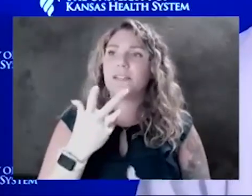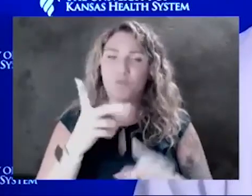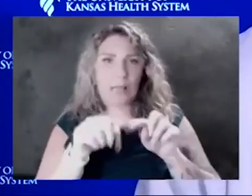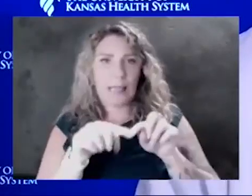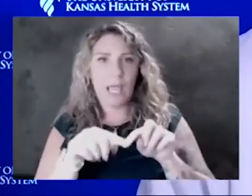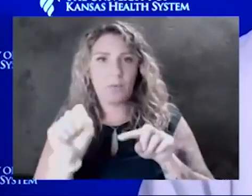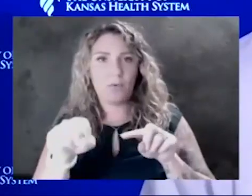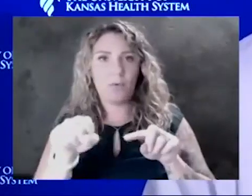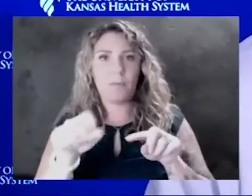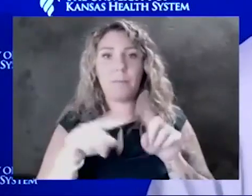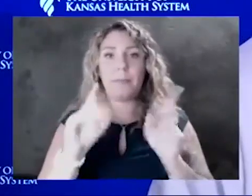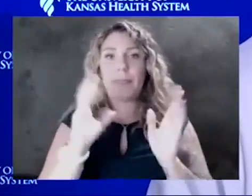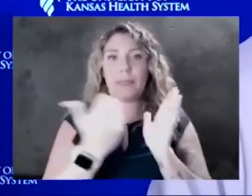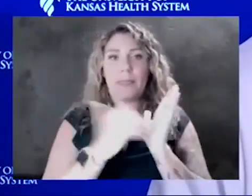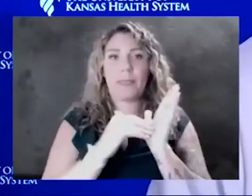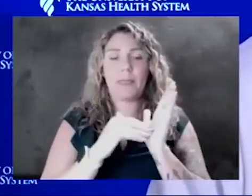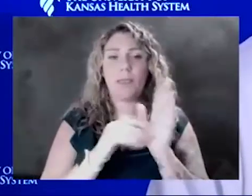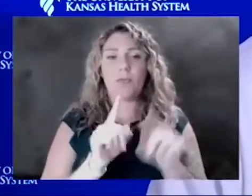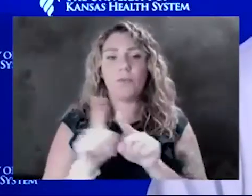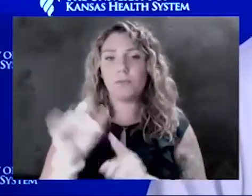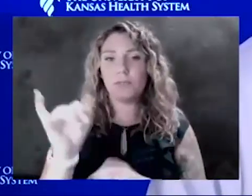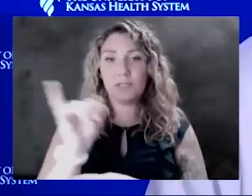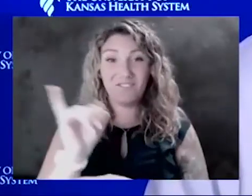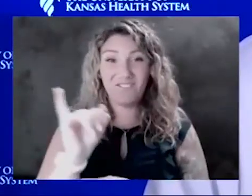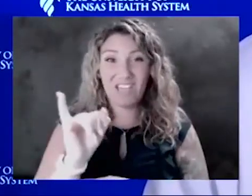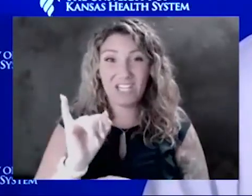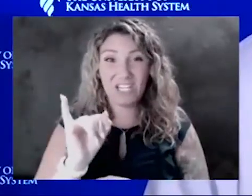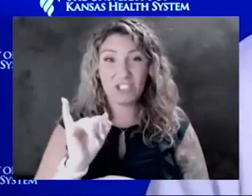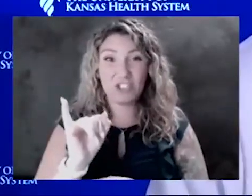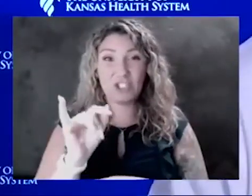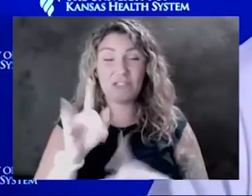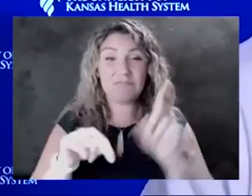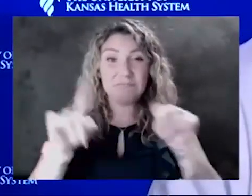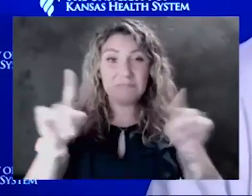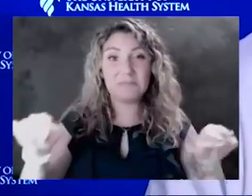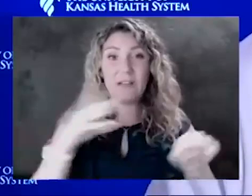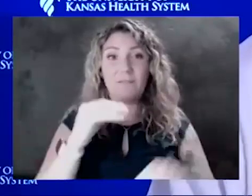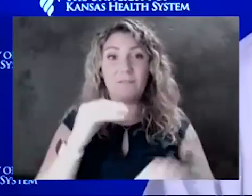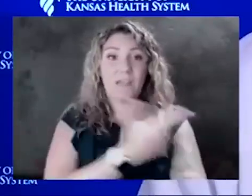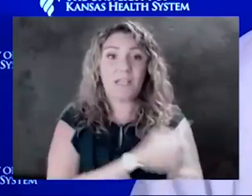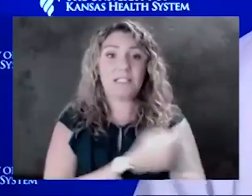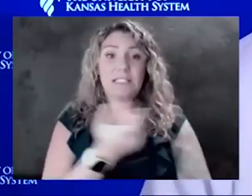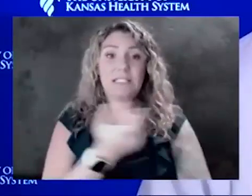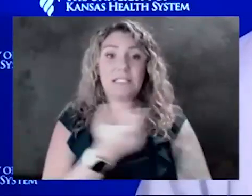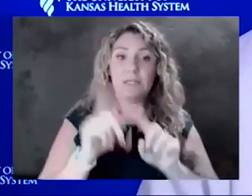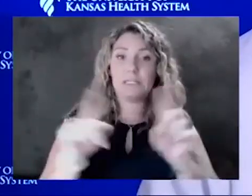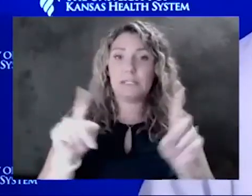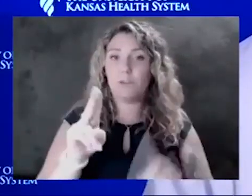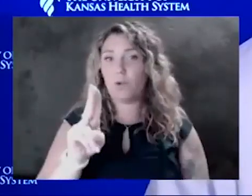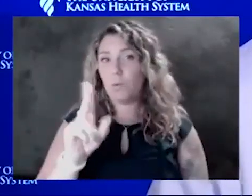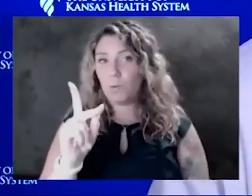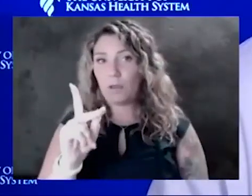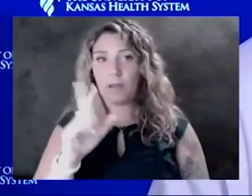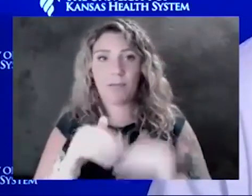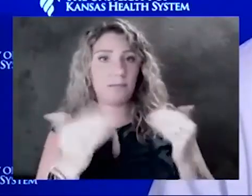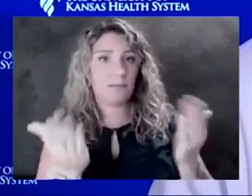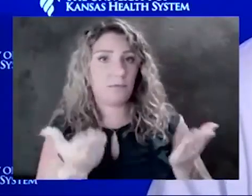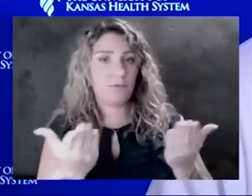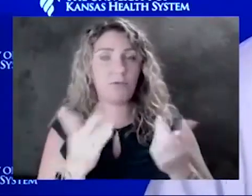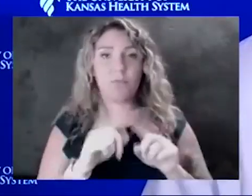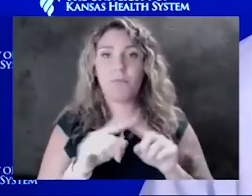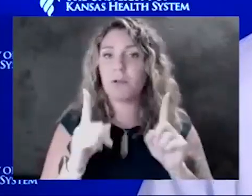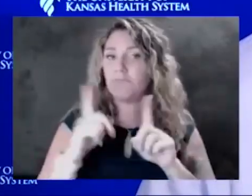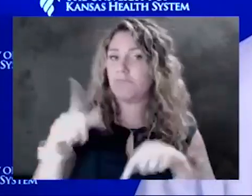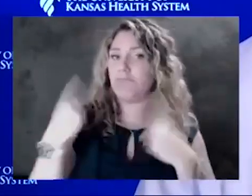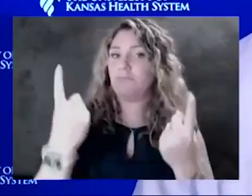understand that the infection dynamics, vaccination, all that kind of stuff is a little bit different in the UK than it is here. But so far in just a preliminary